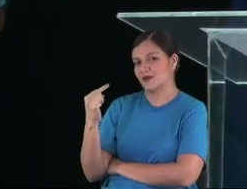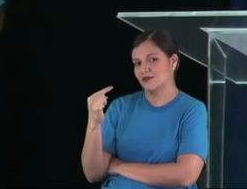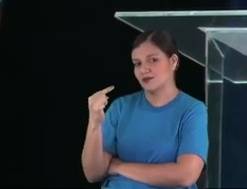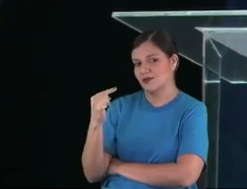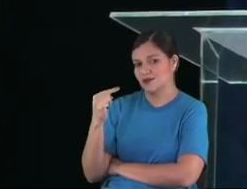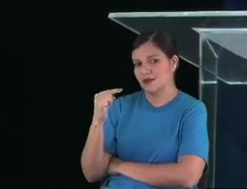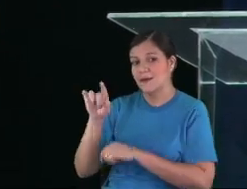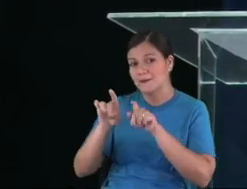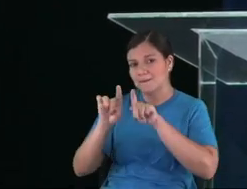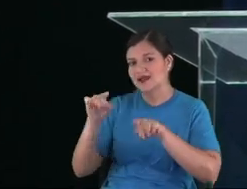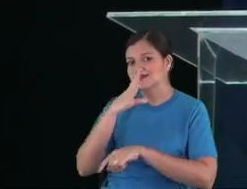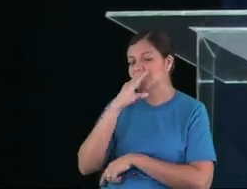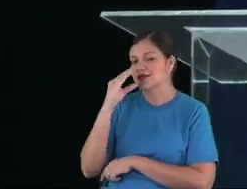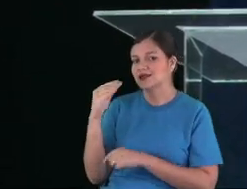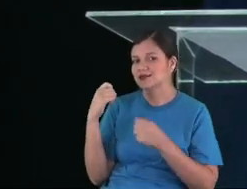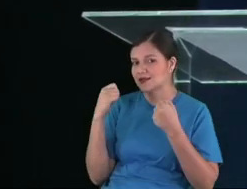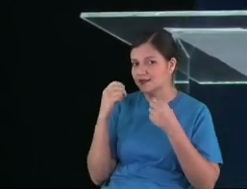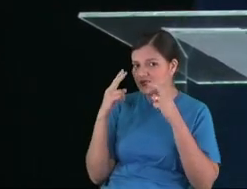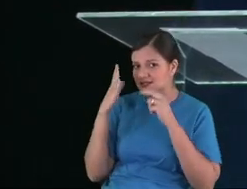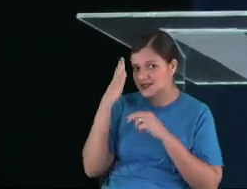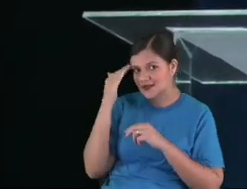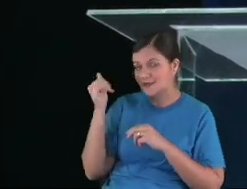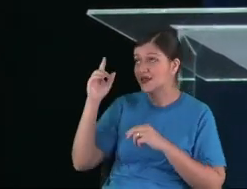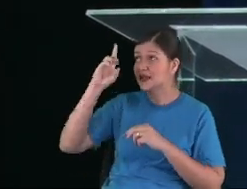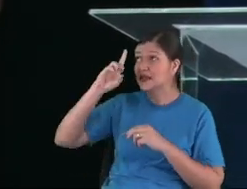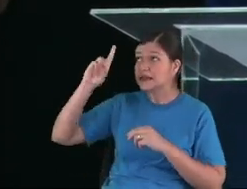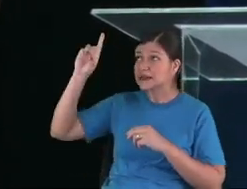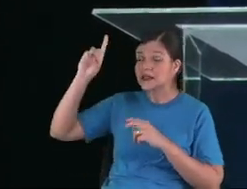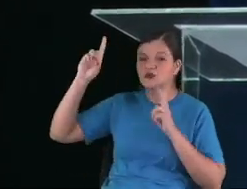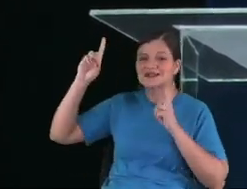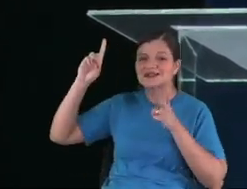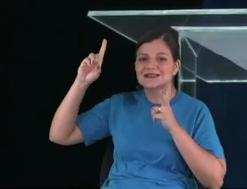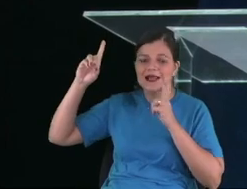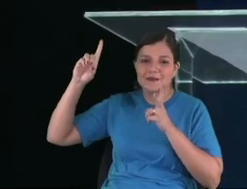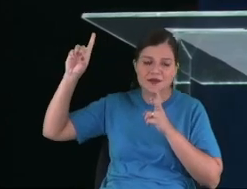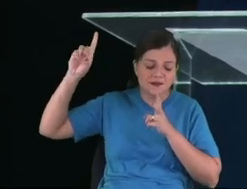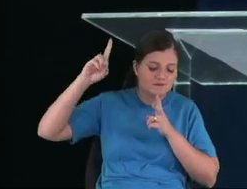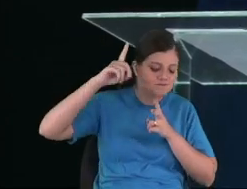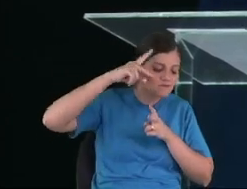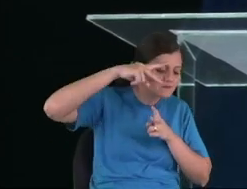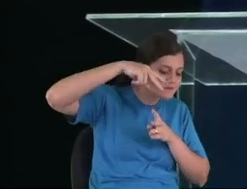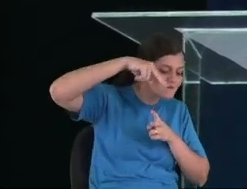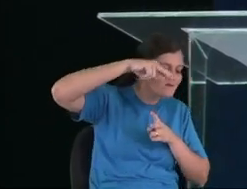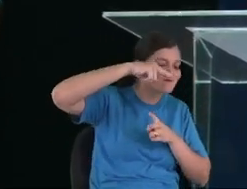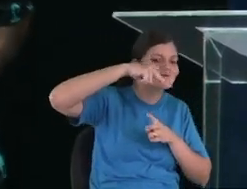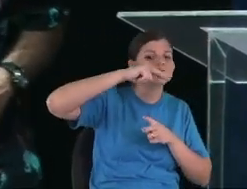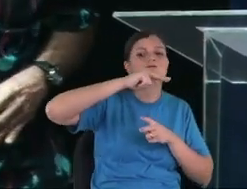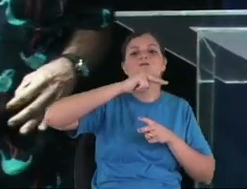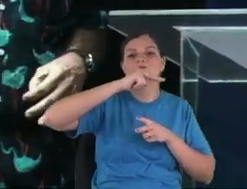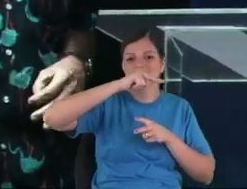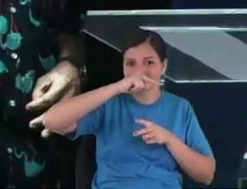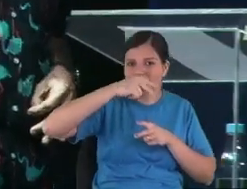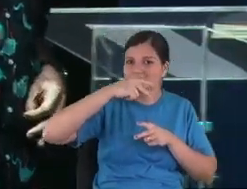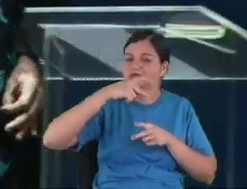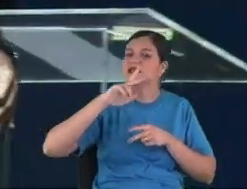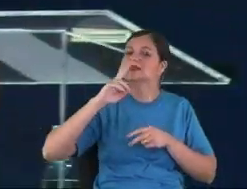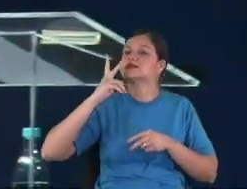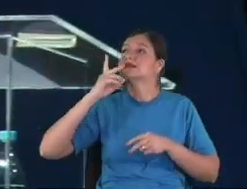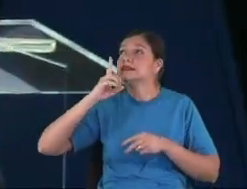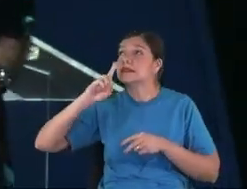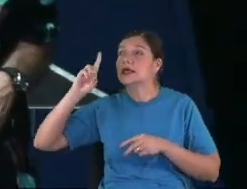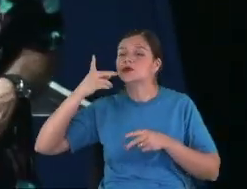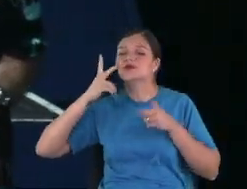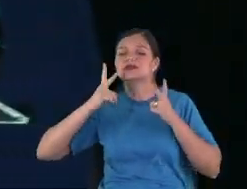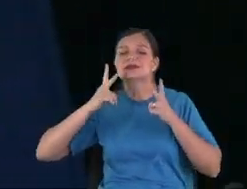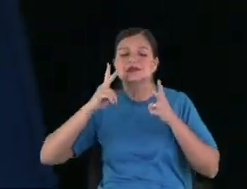close, but the kid needs to be in conscience that God is in everywhere all the time.